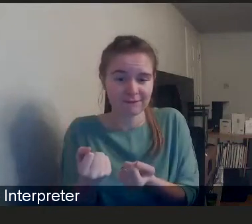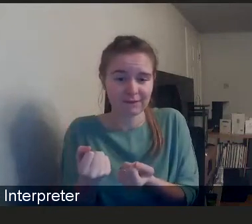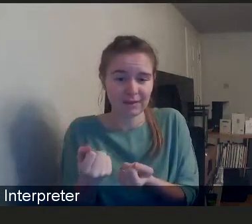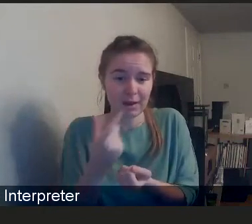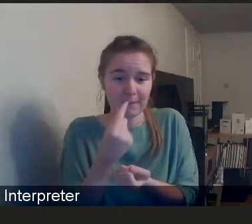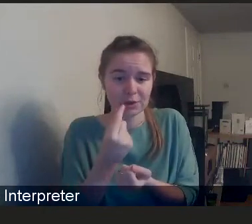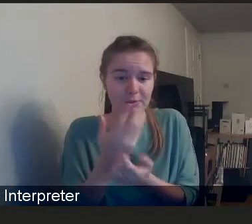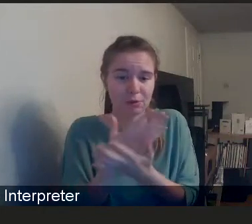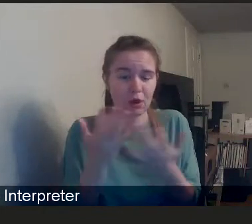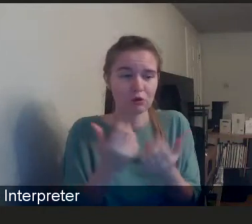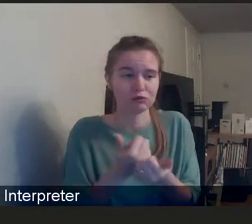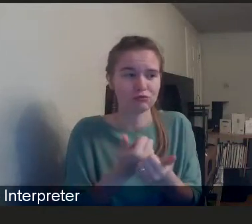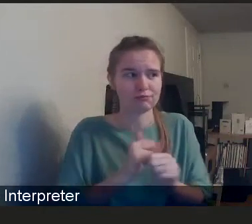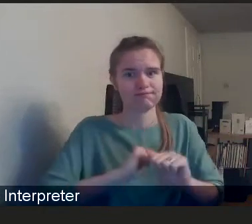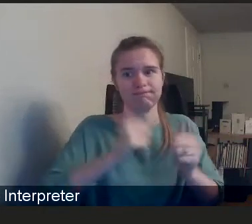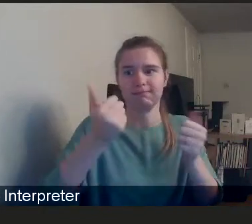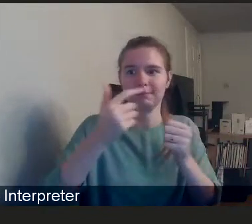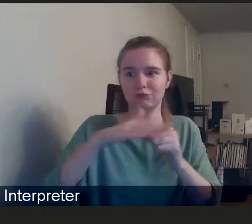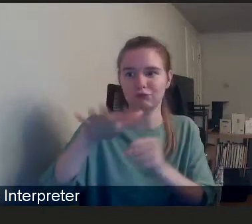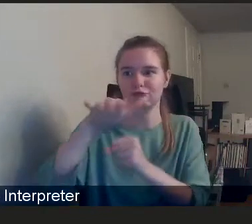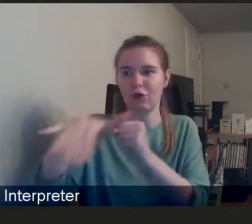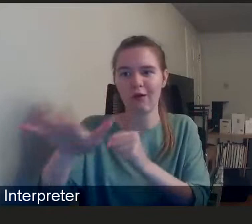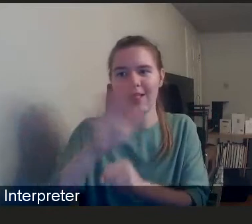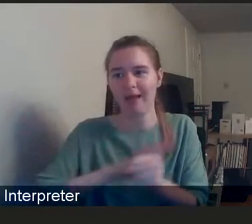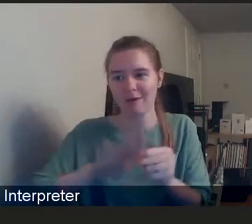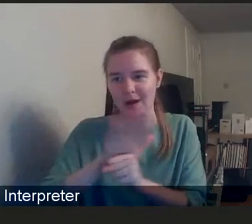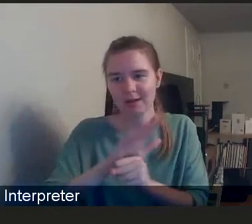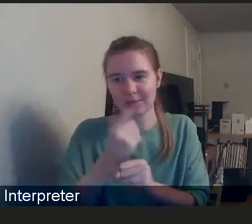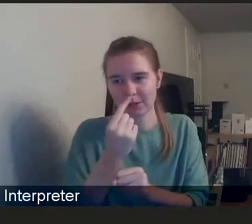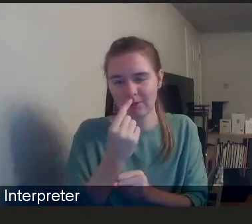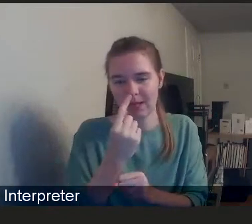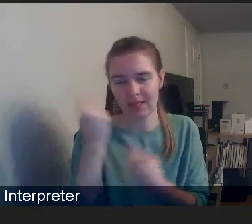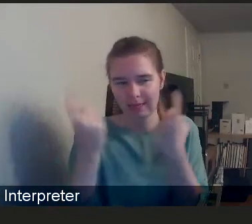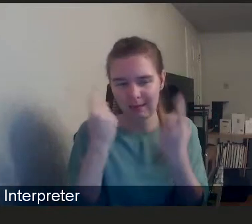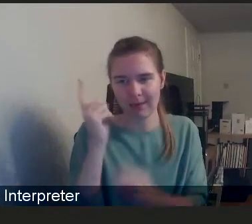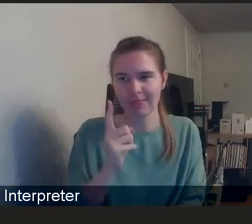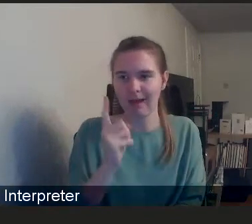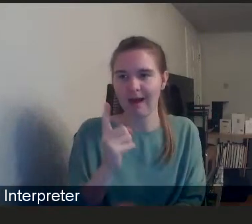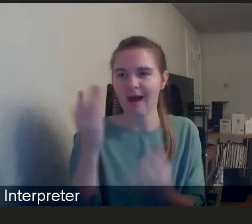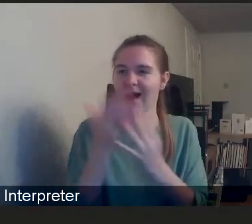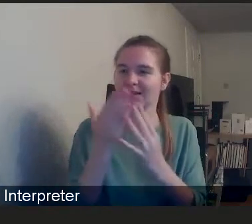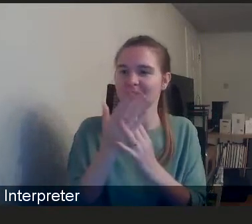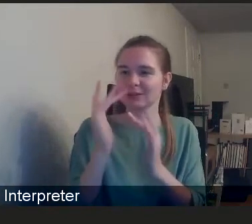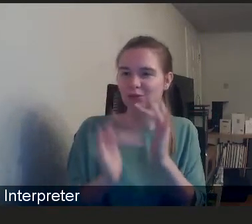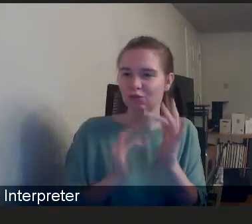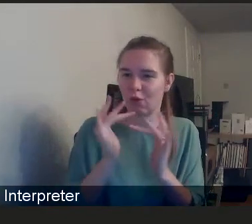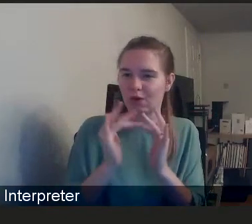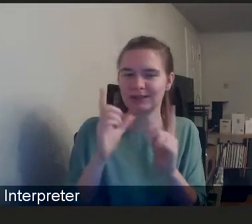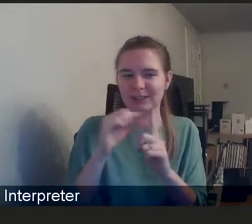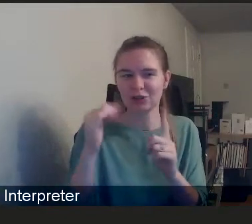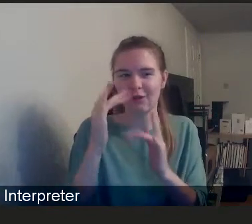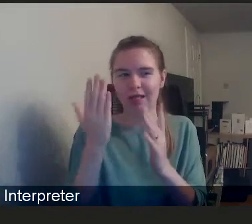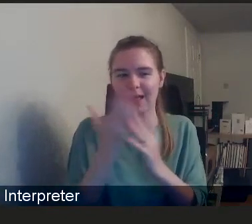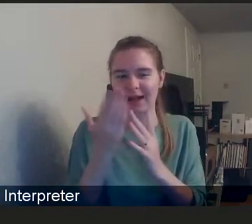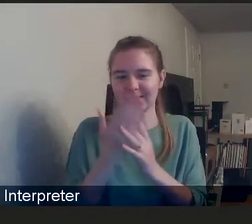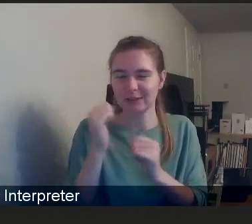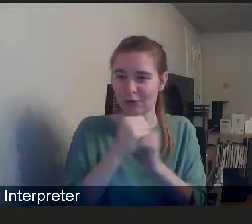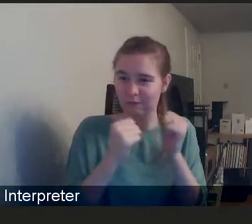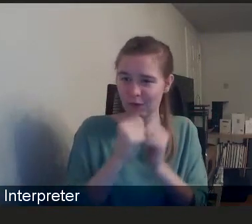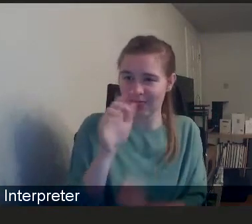great in some rural areas, um, so there is something just to think about, you know, is digital access and infrastructure,